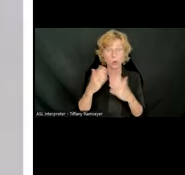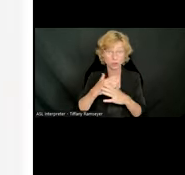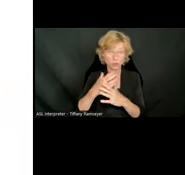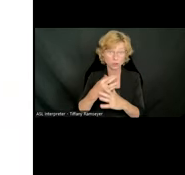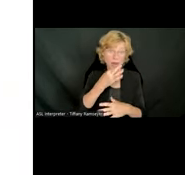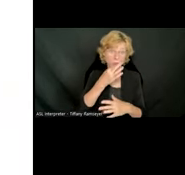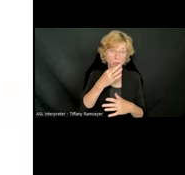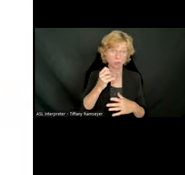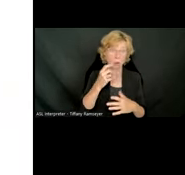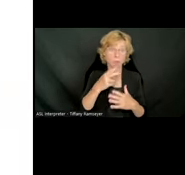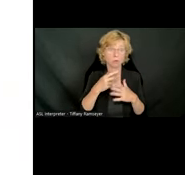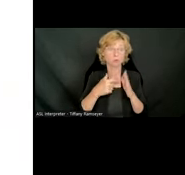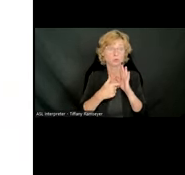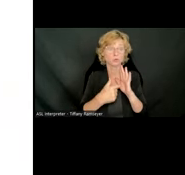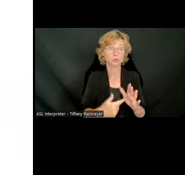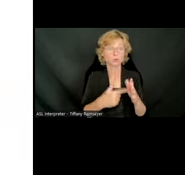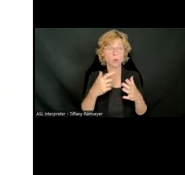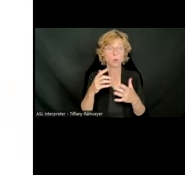Bookshare actually looks like for your student.